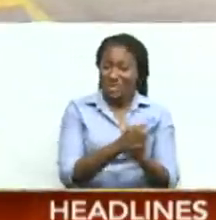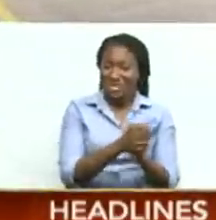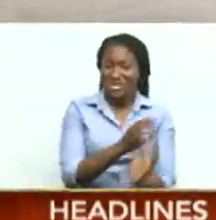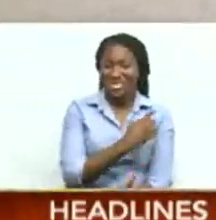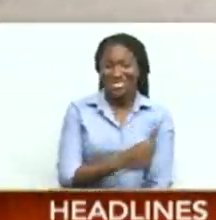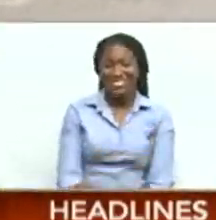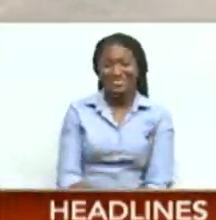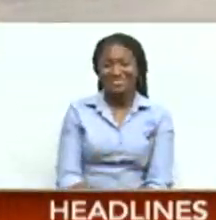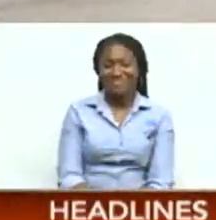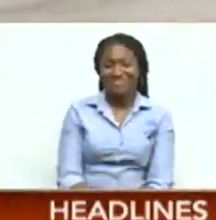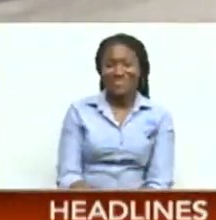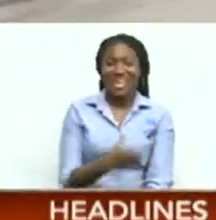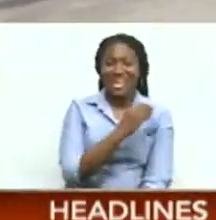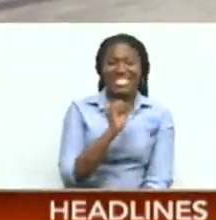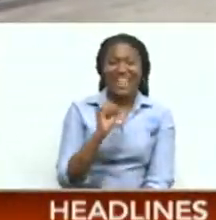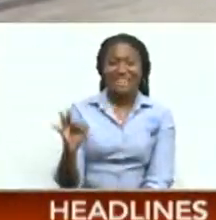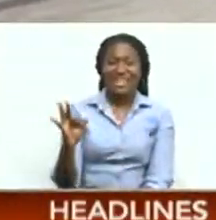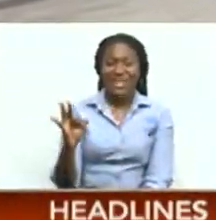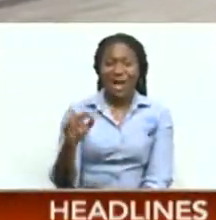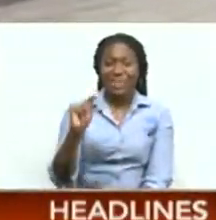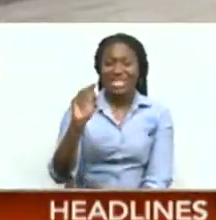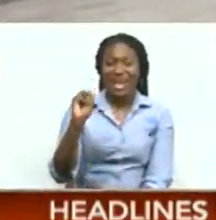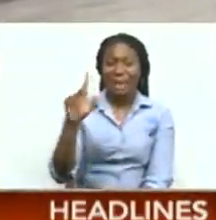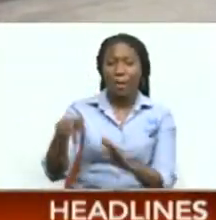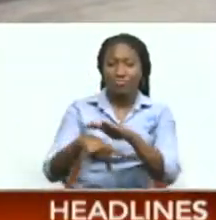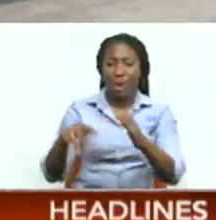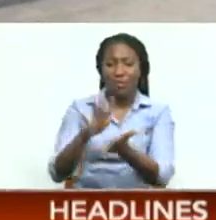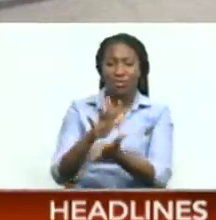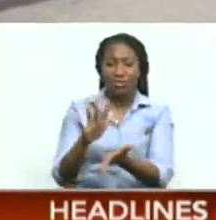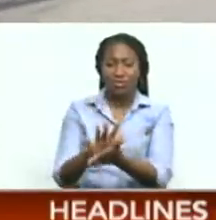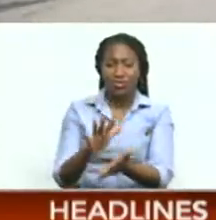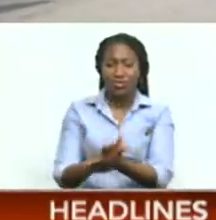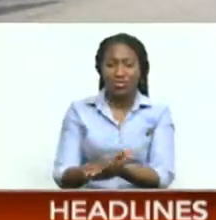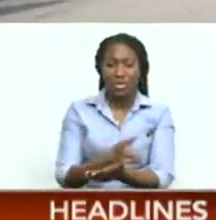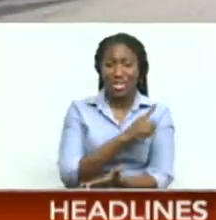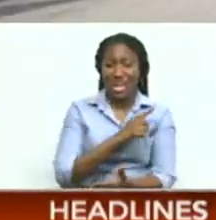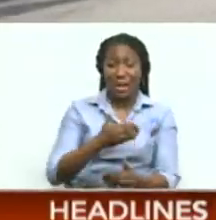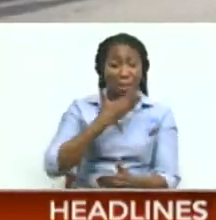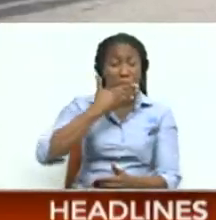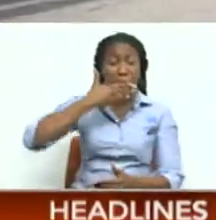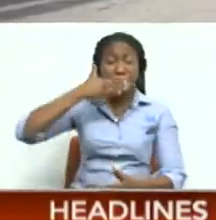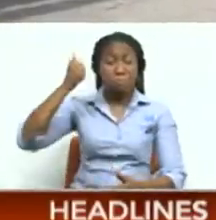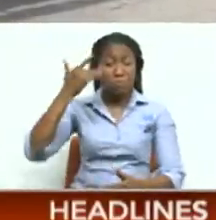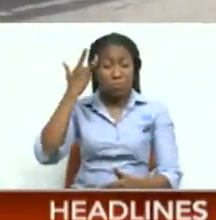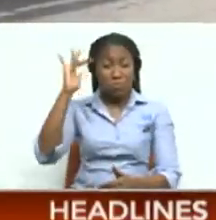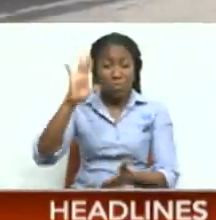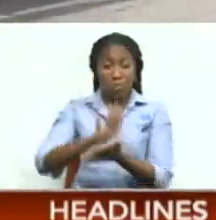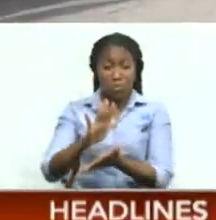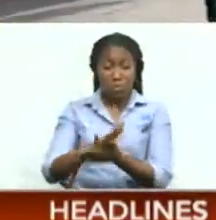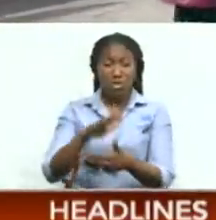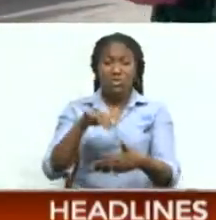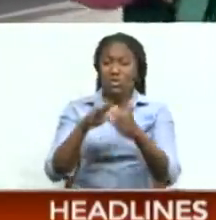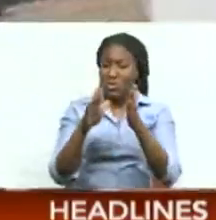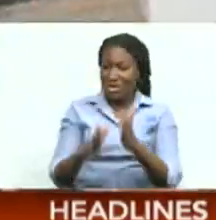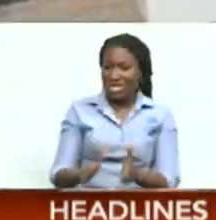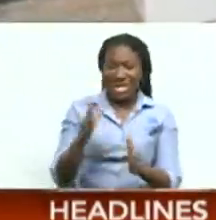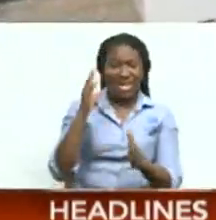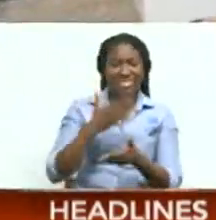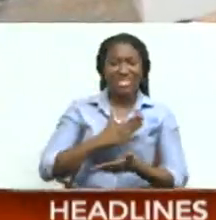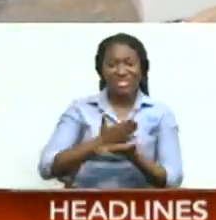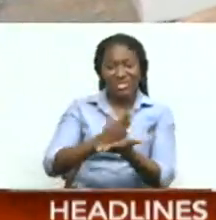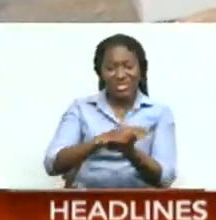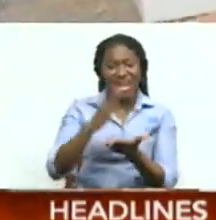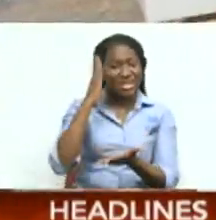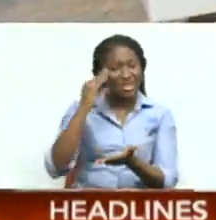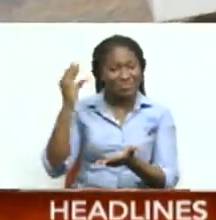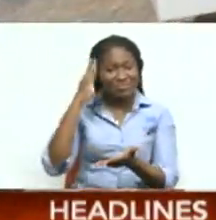At the San Fernando TML Primary School, one of the country's top achievers, students shared their journey as